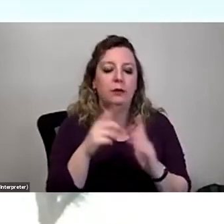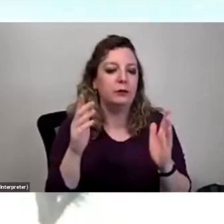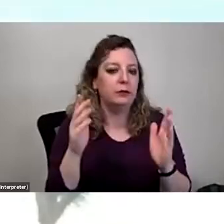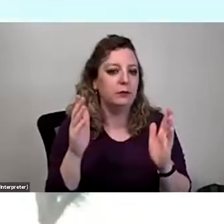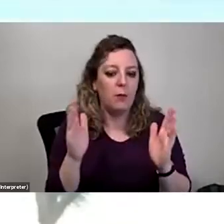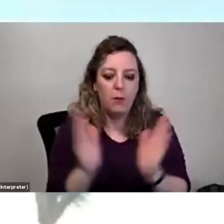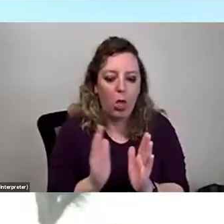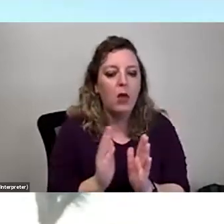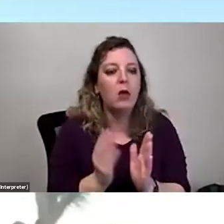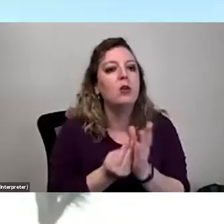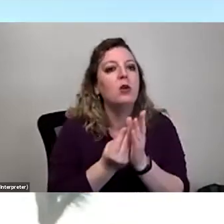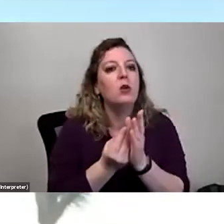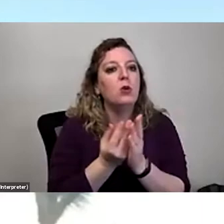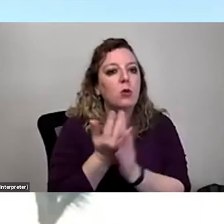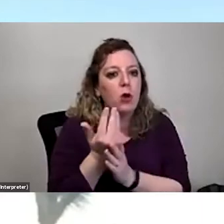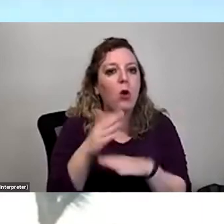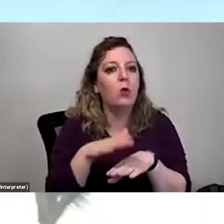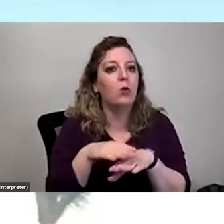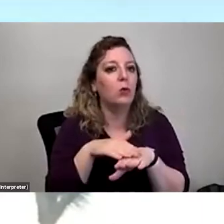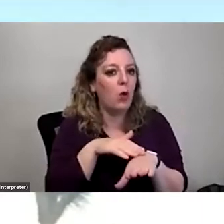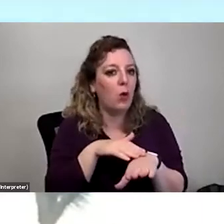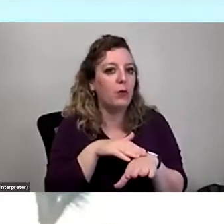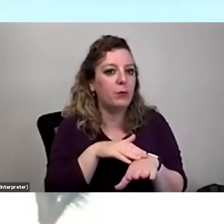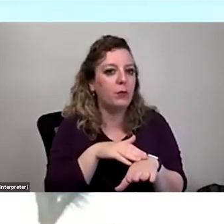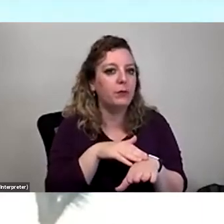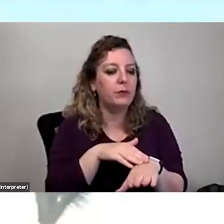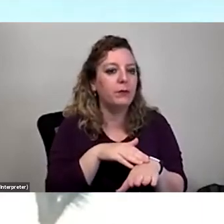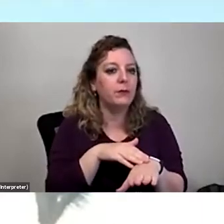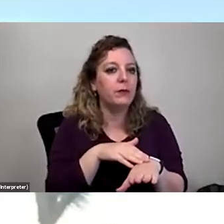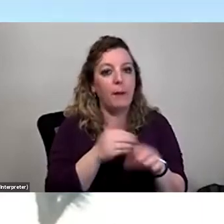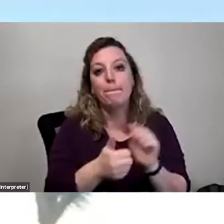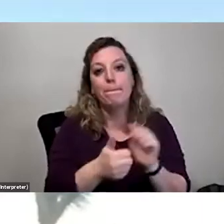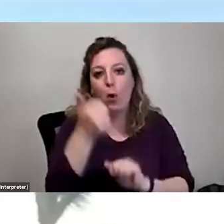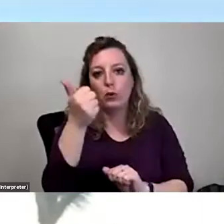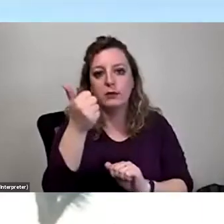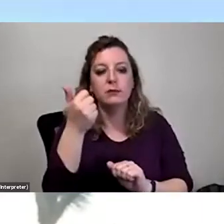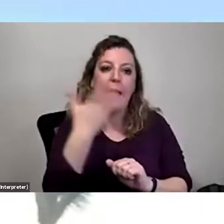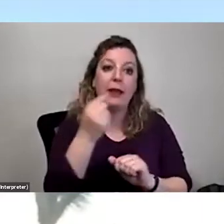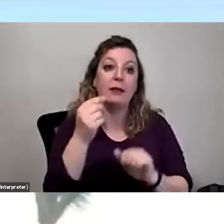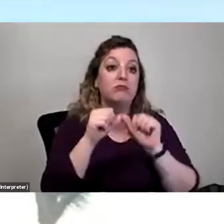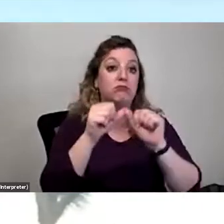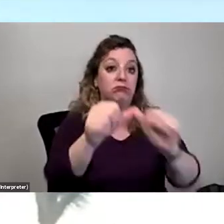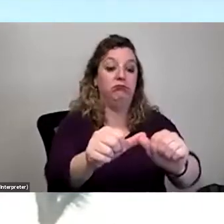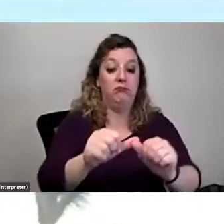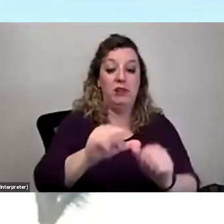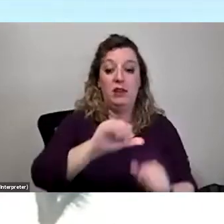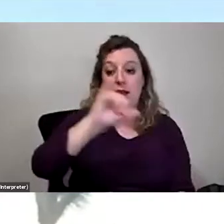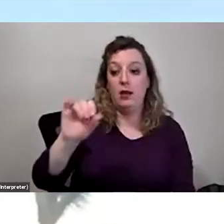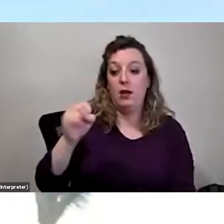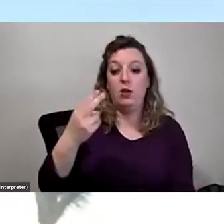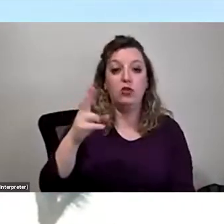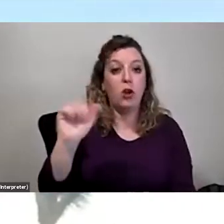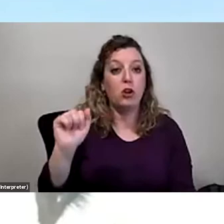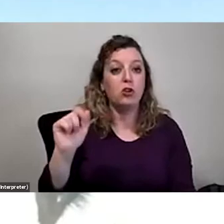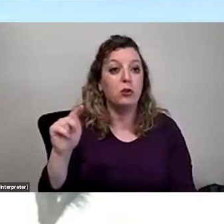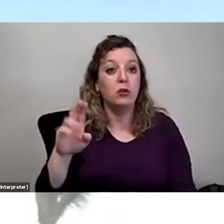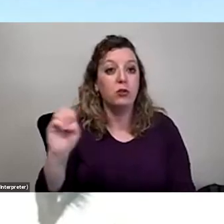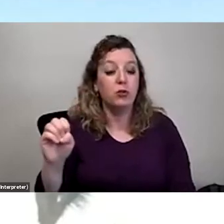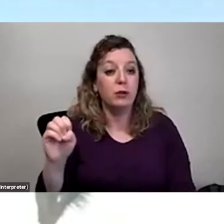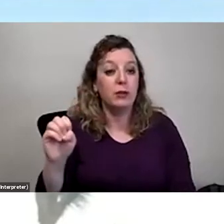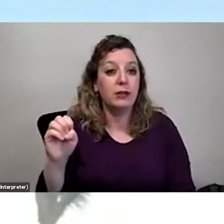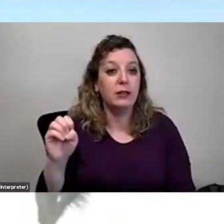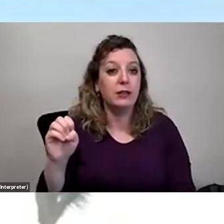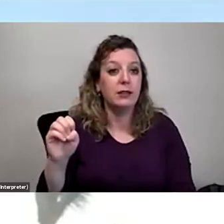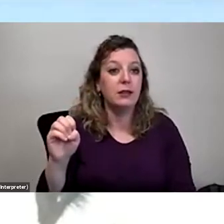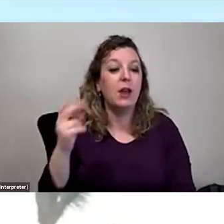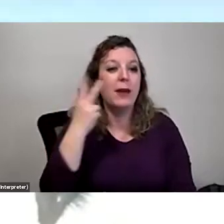Um, so they grow very slowly, most desert plants. Um, and for a long time, Joshua trees, we saw that, that pup coming up